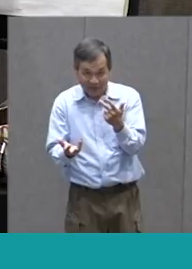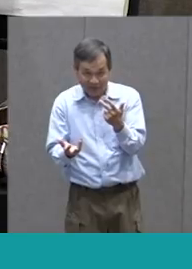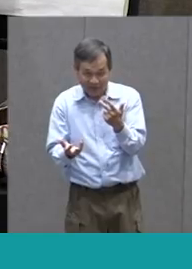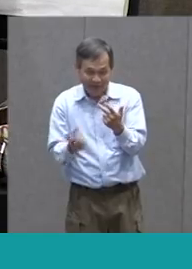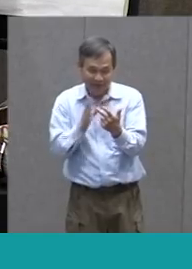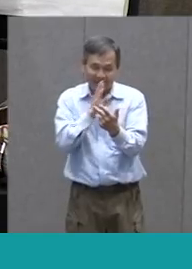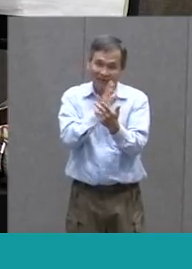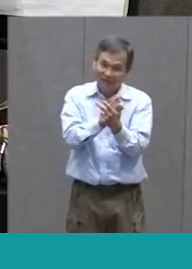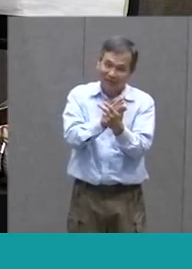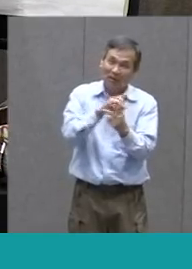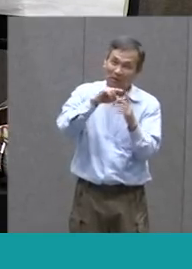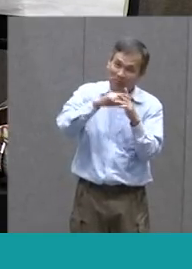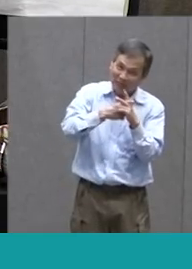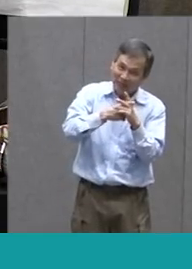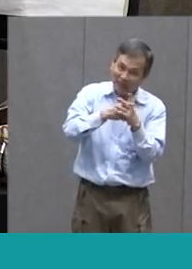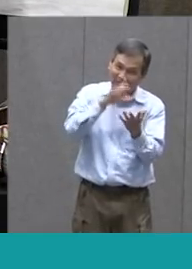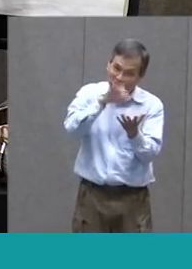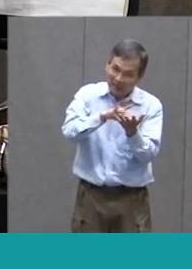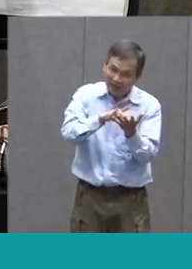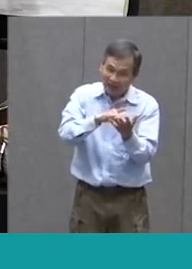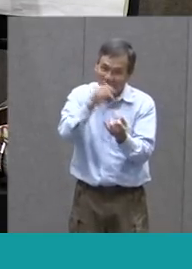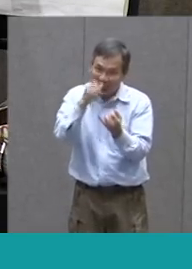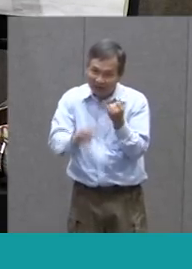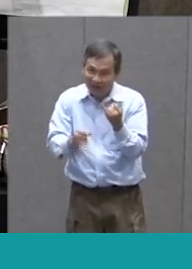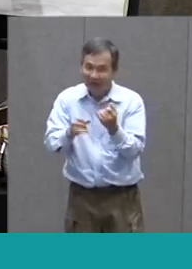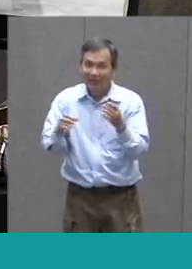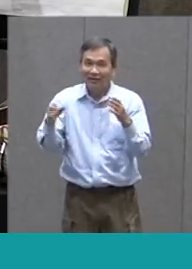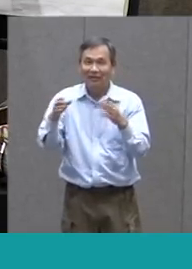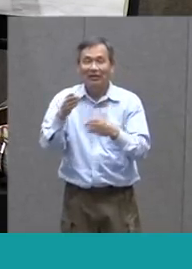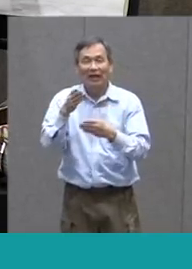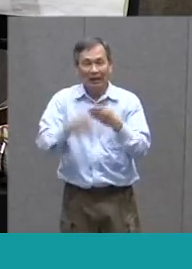A Beginning A Middle And An End